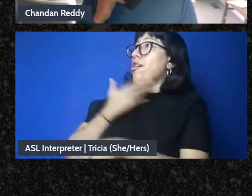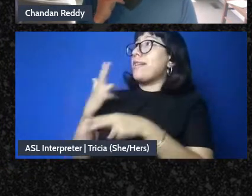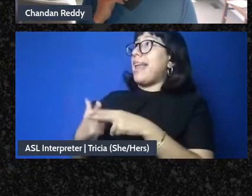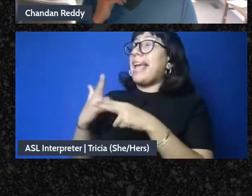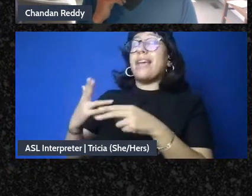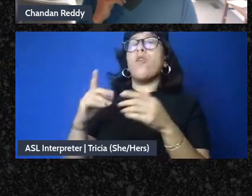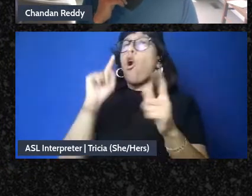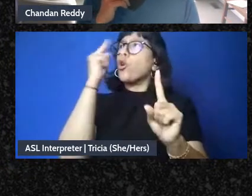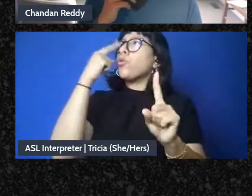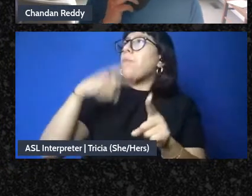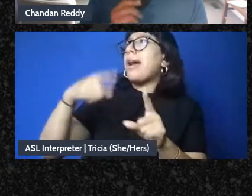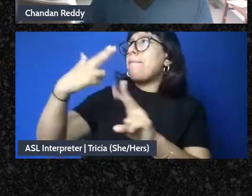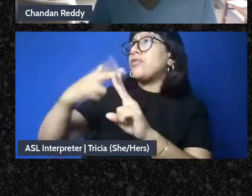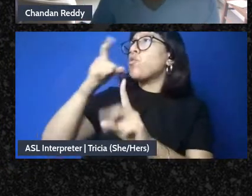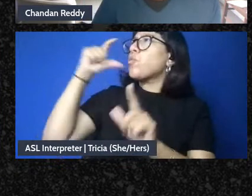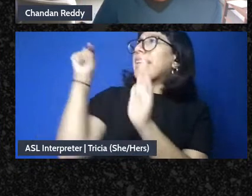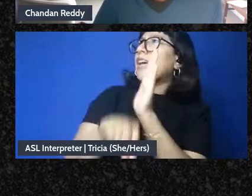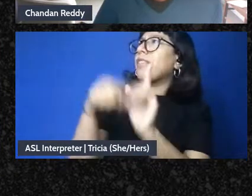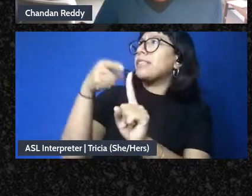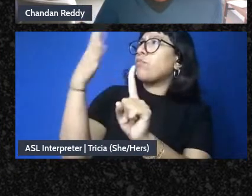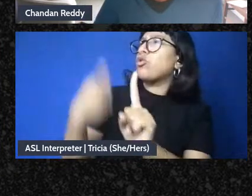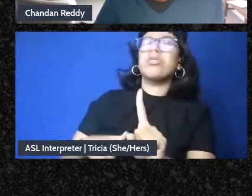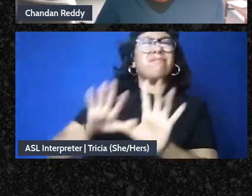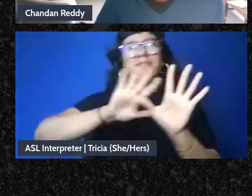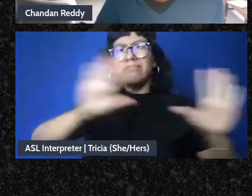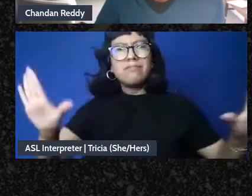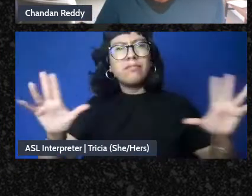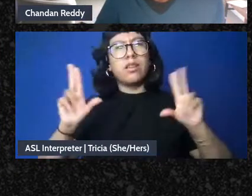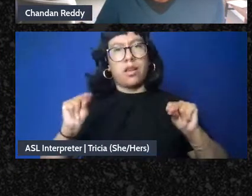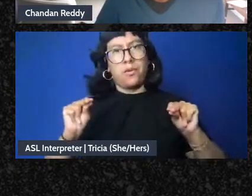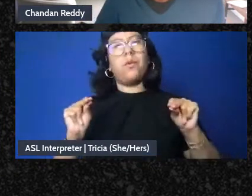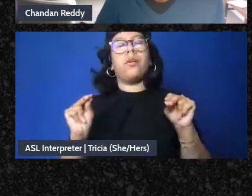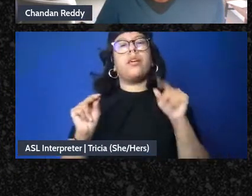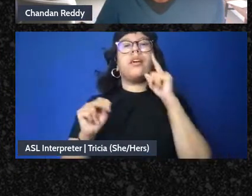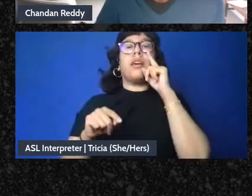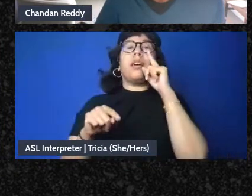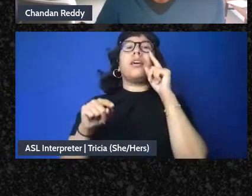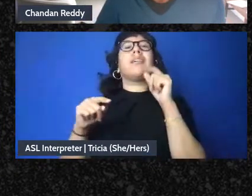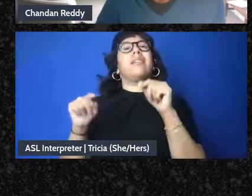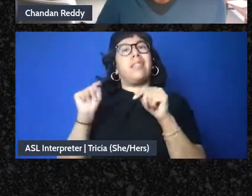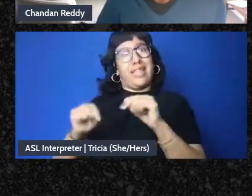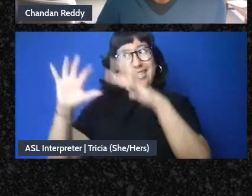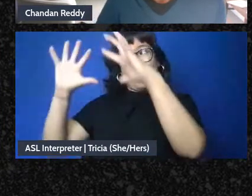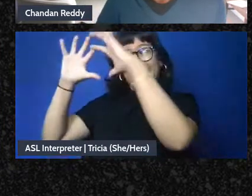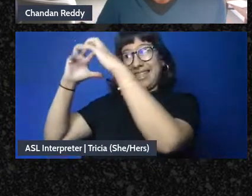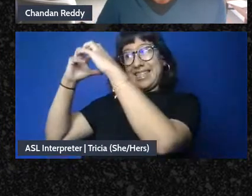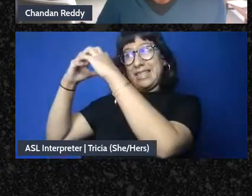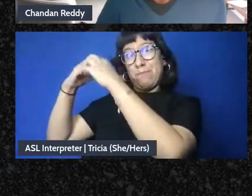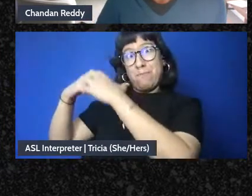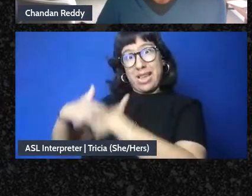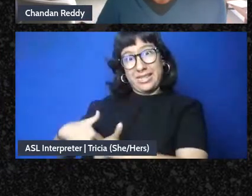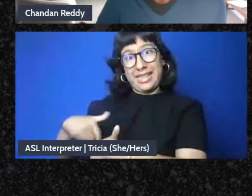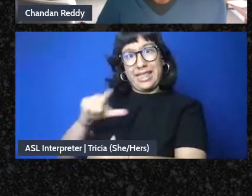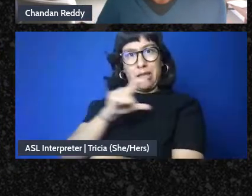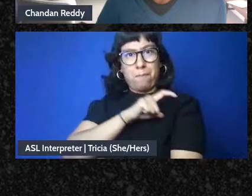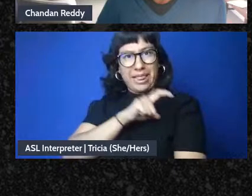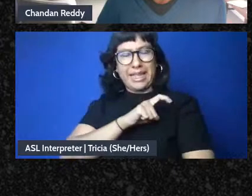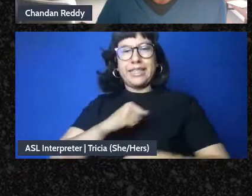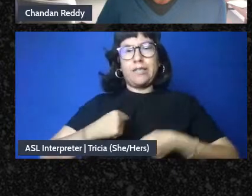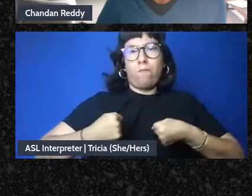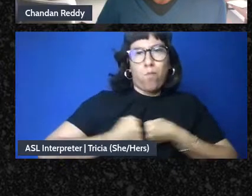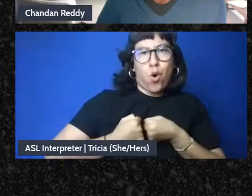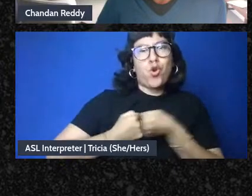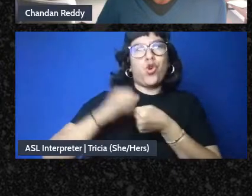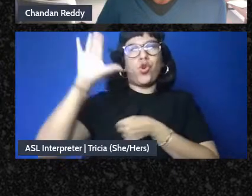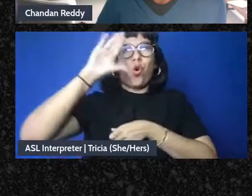the name of the person who the police killed it no it's like is this dismantling the police border the corporate